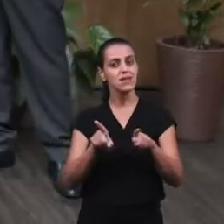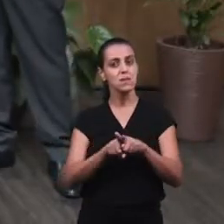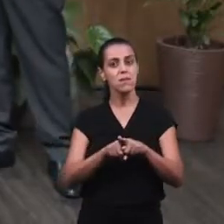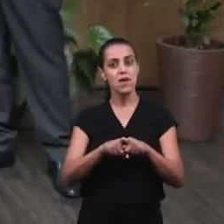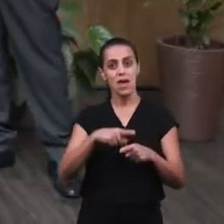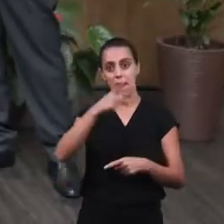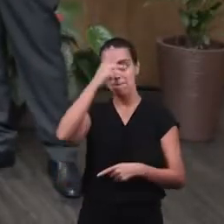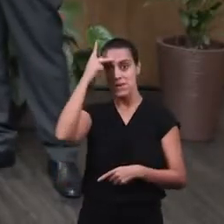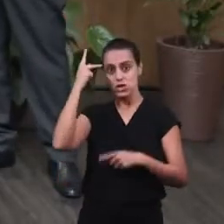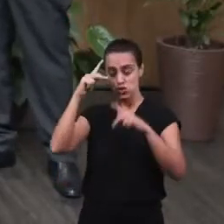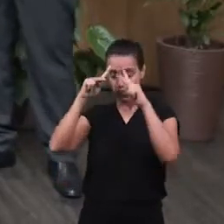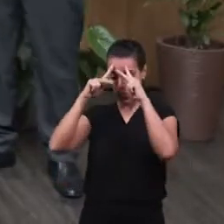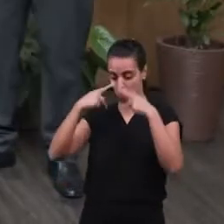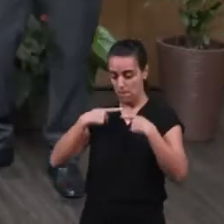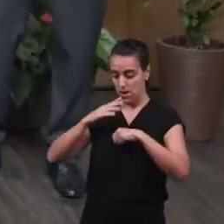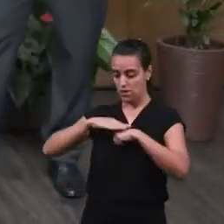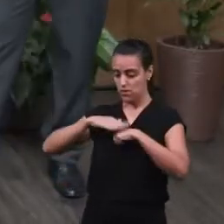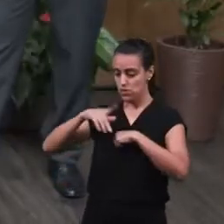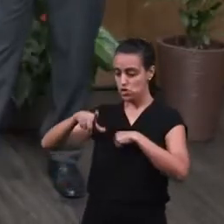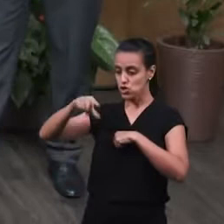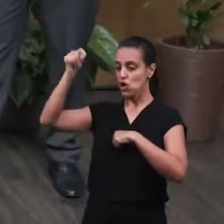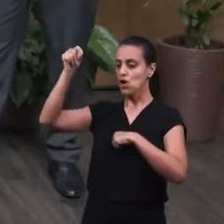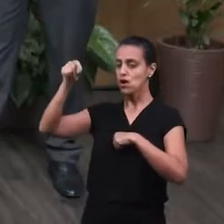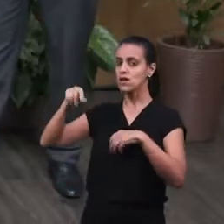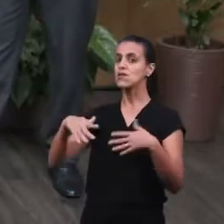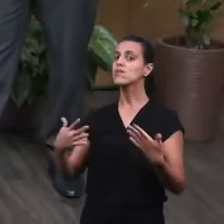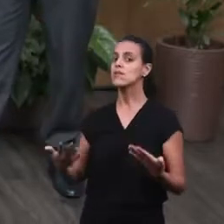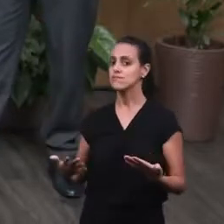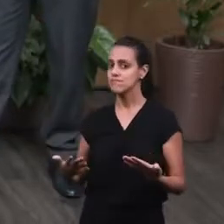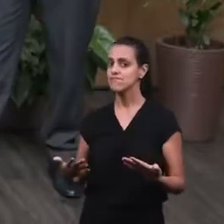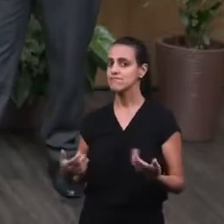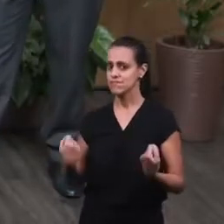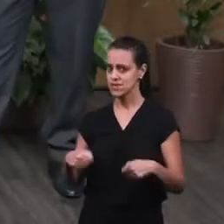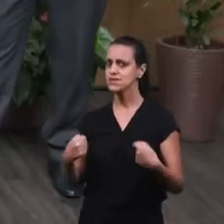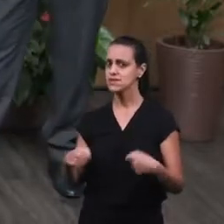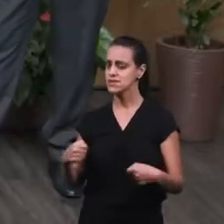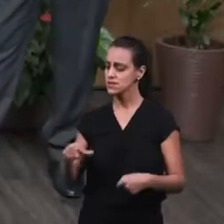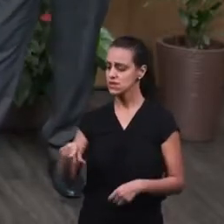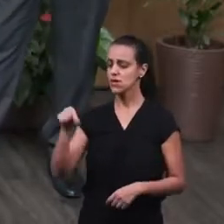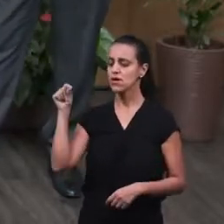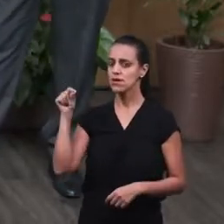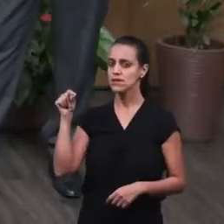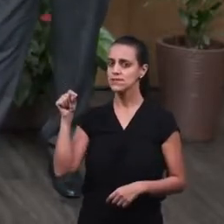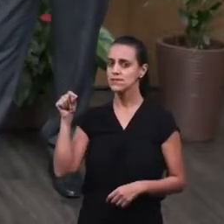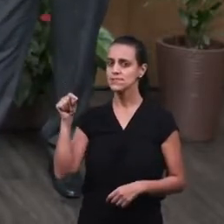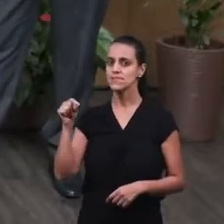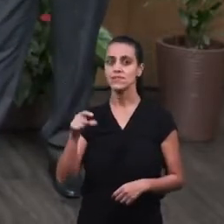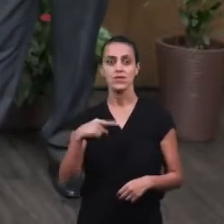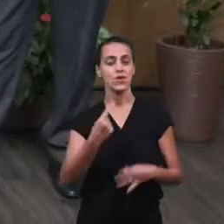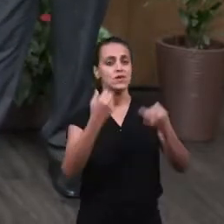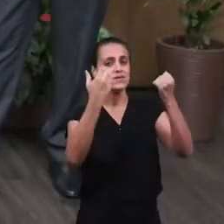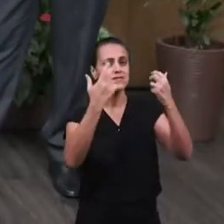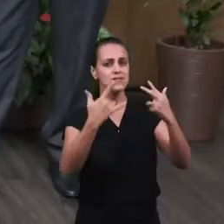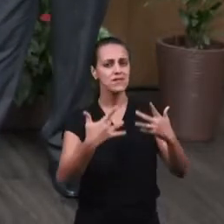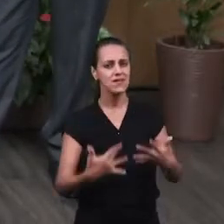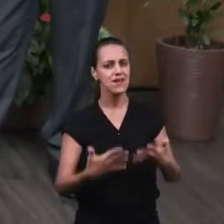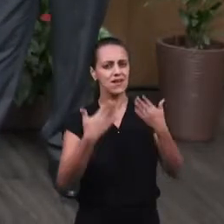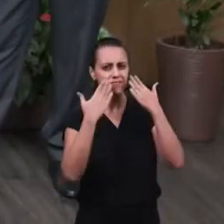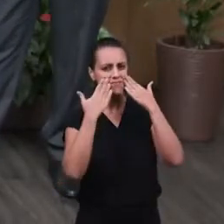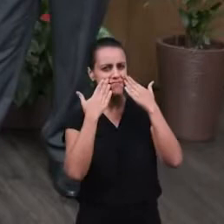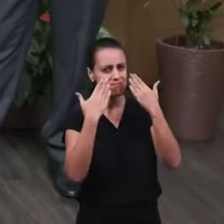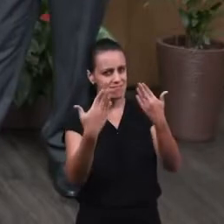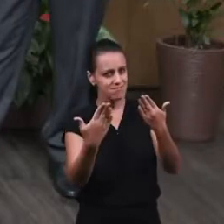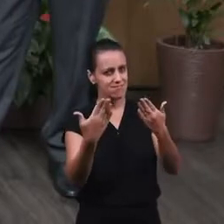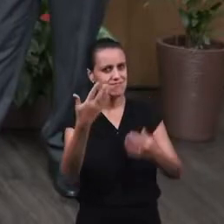that men must make. And we could even, Sergio, begin by presenting once again